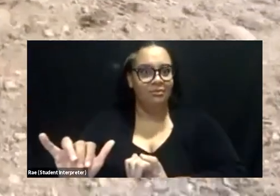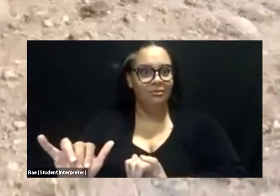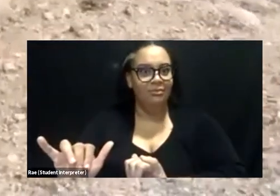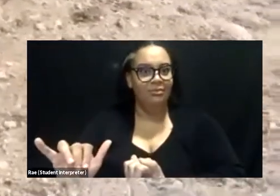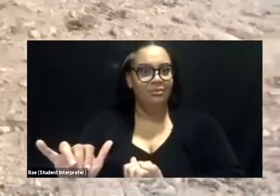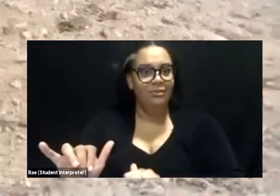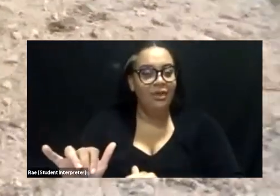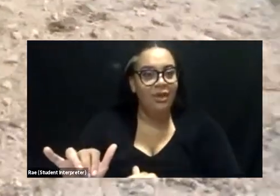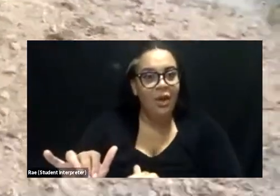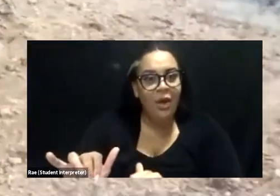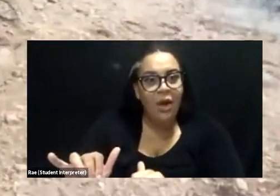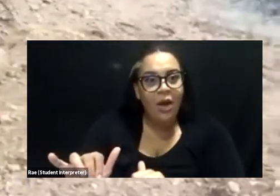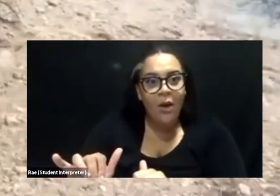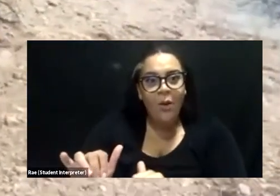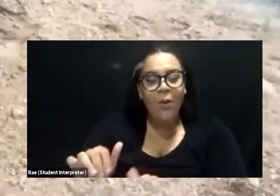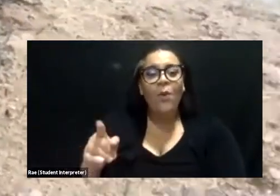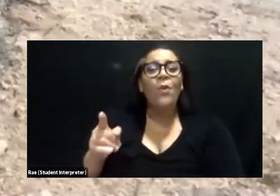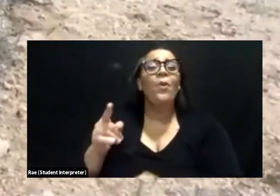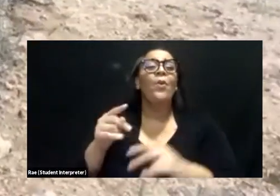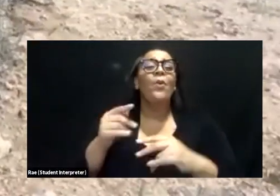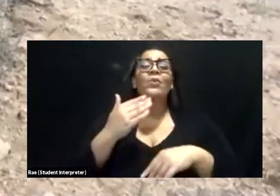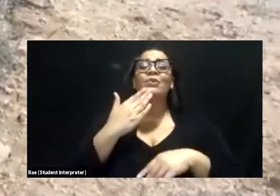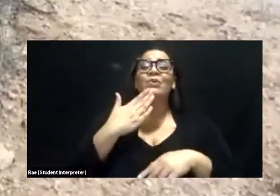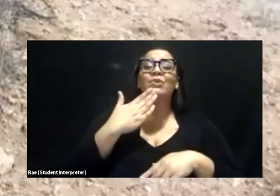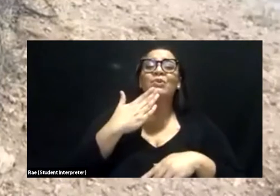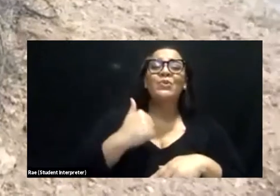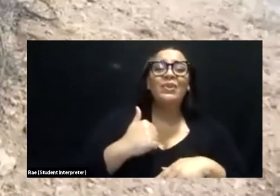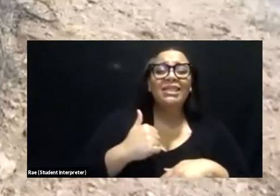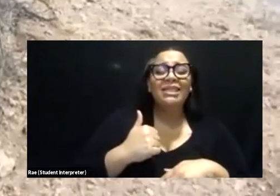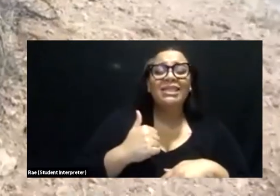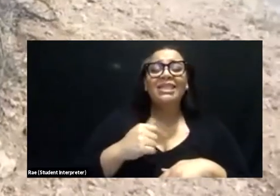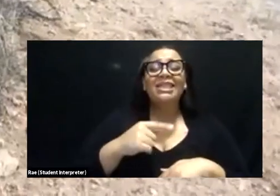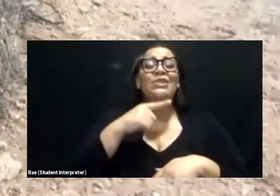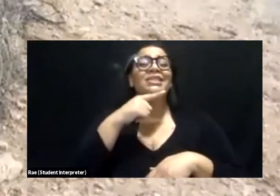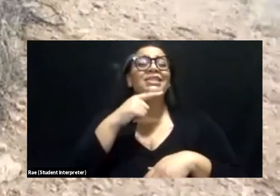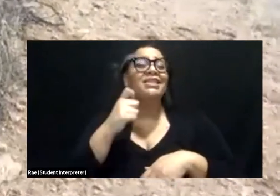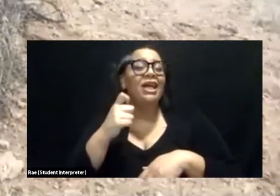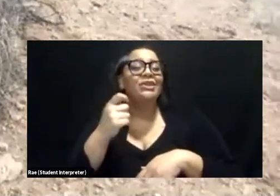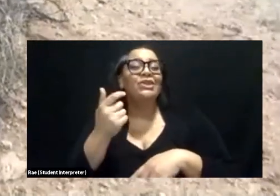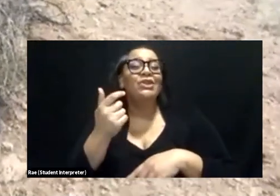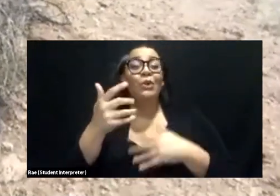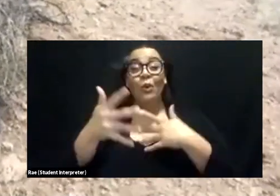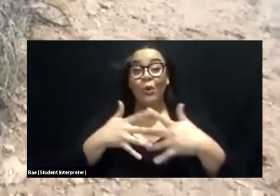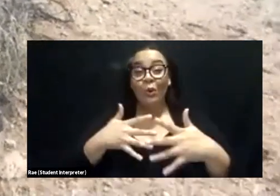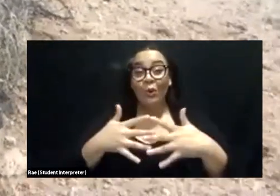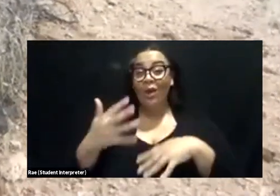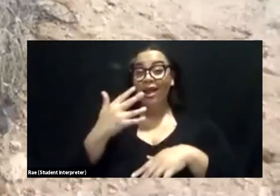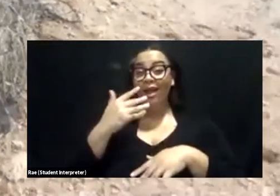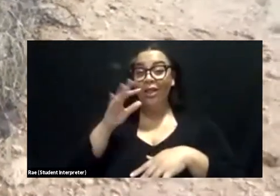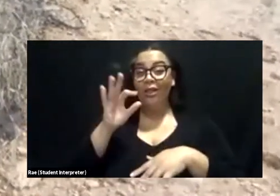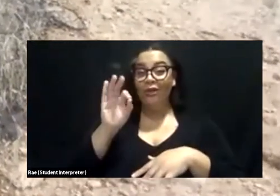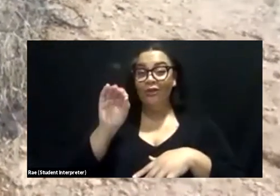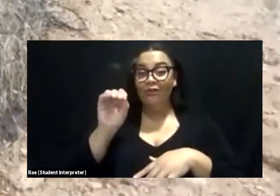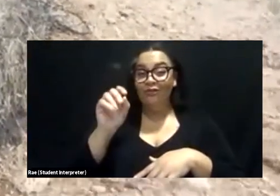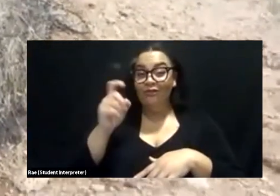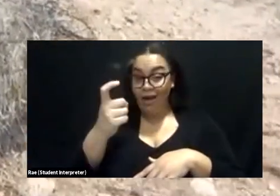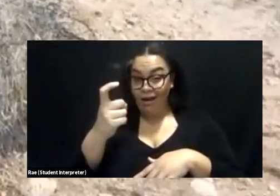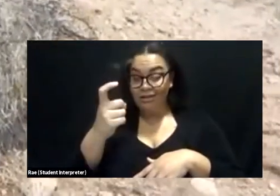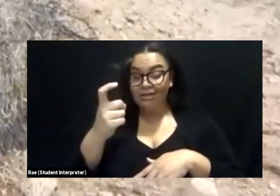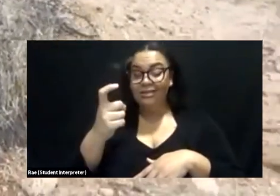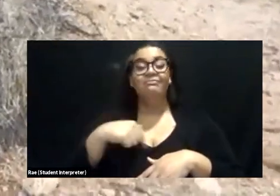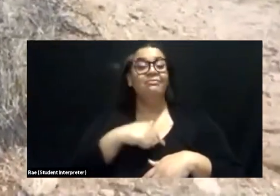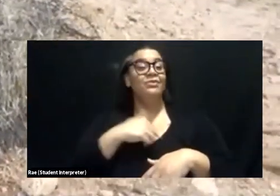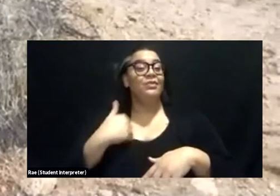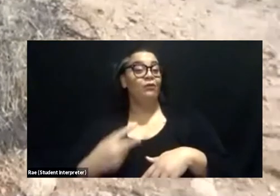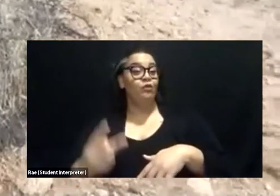very sweet looking desert gray fox. We have two species of fox that live in